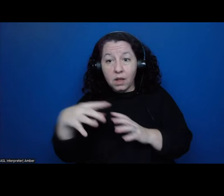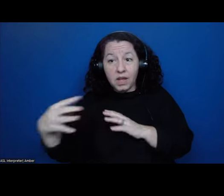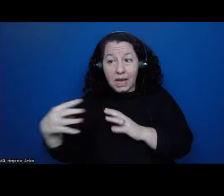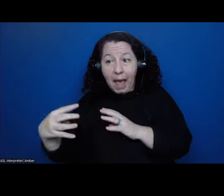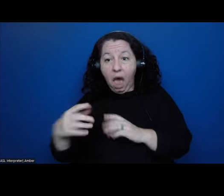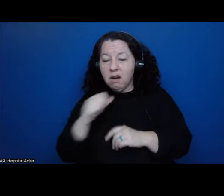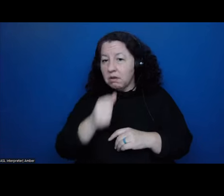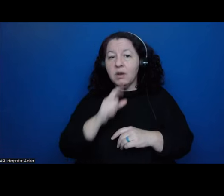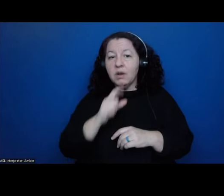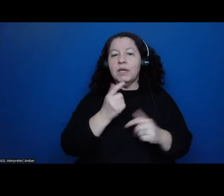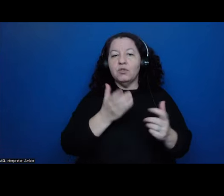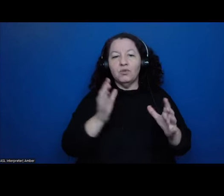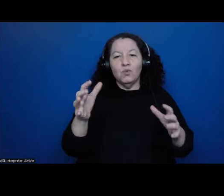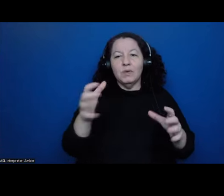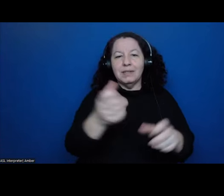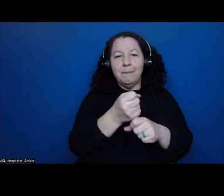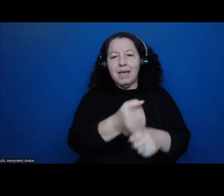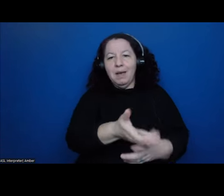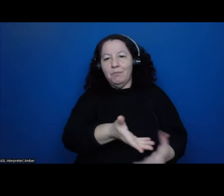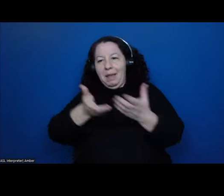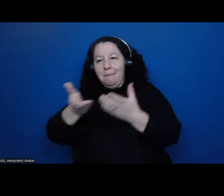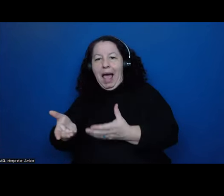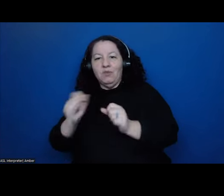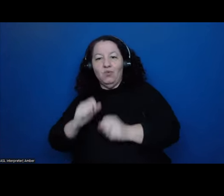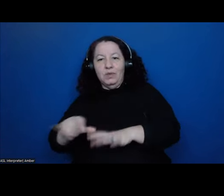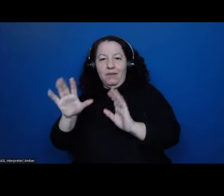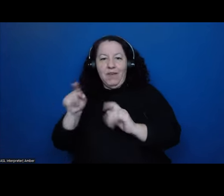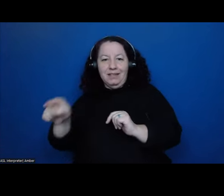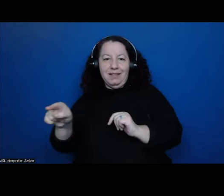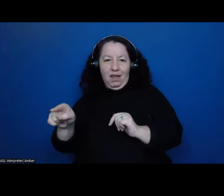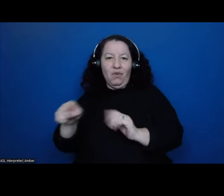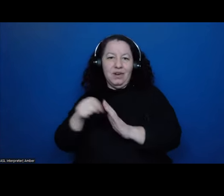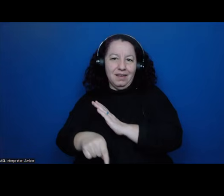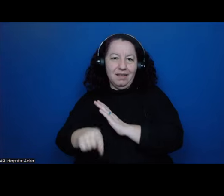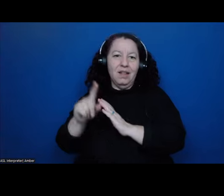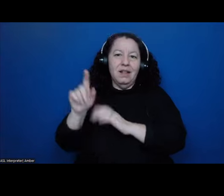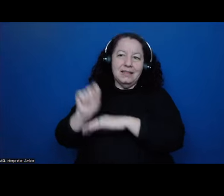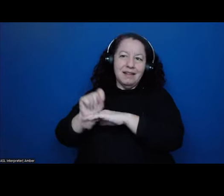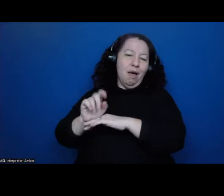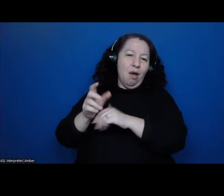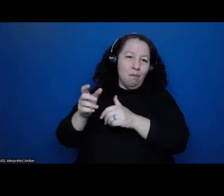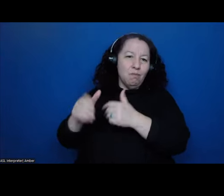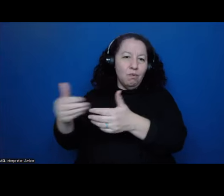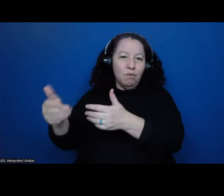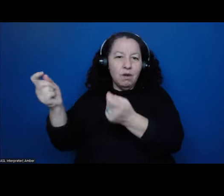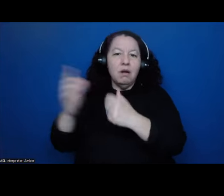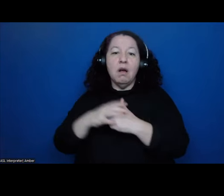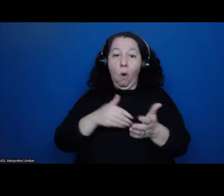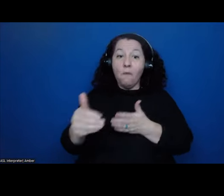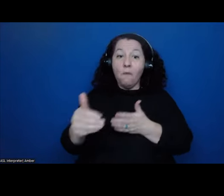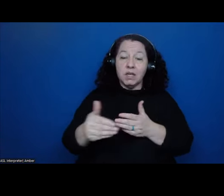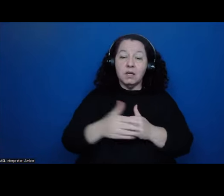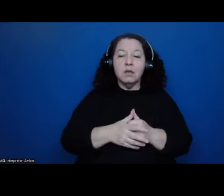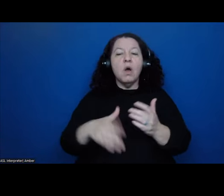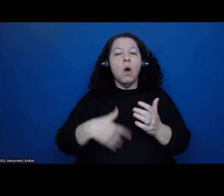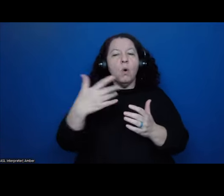captives back for sacrifice at the temples. Um, and those were very frequent, but occasionally the, we see